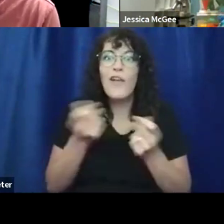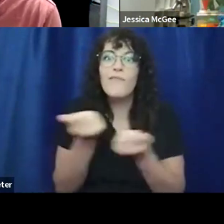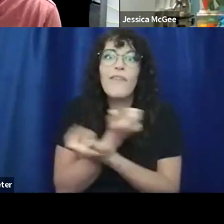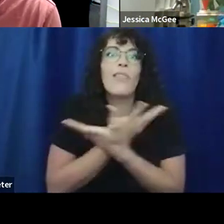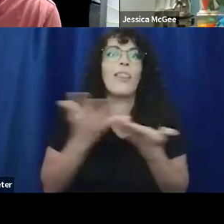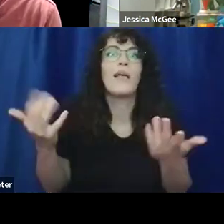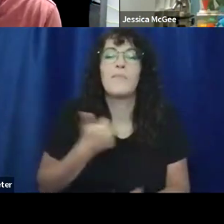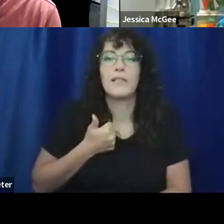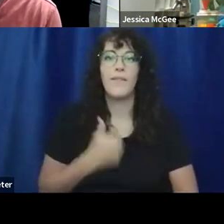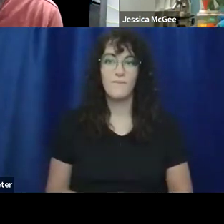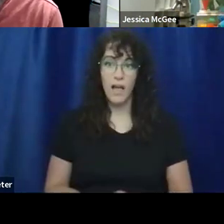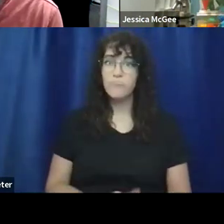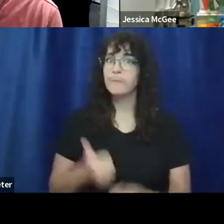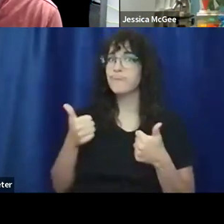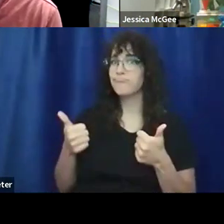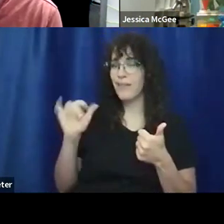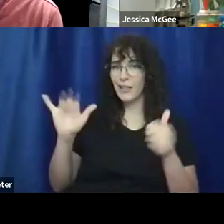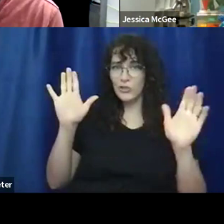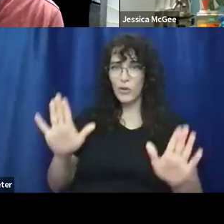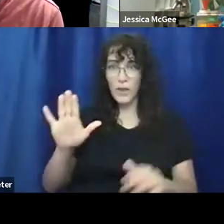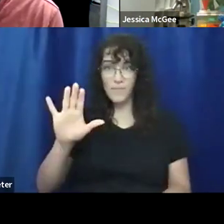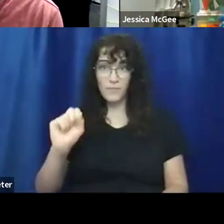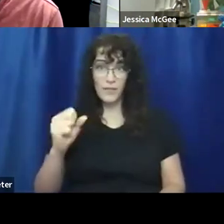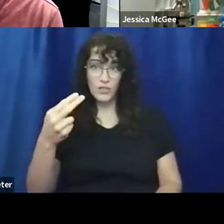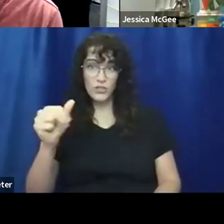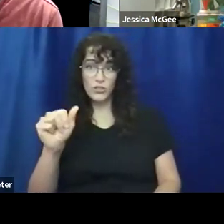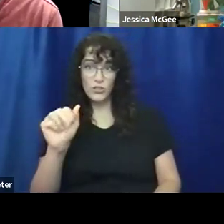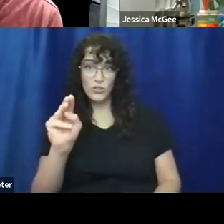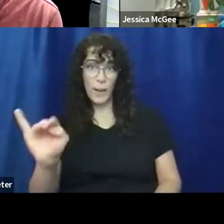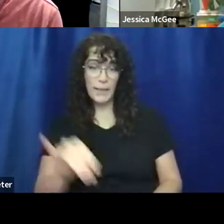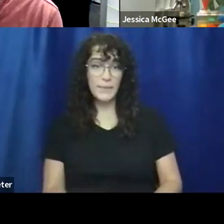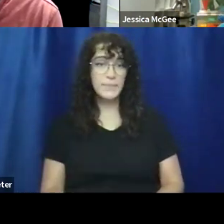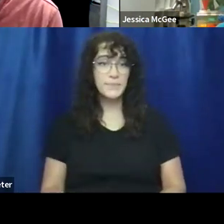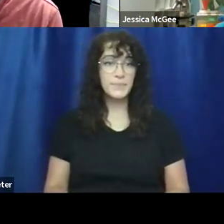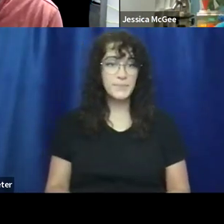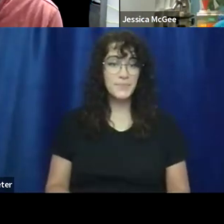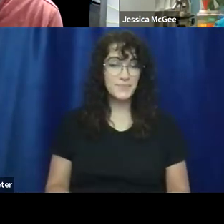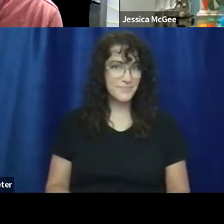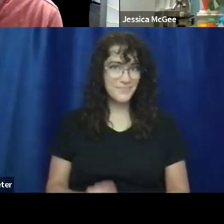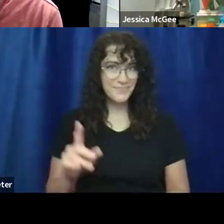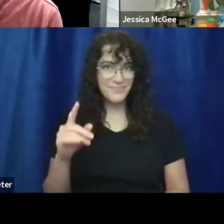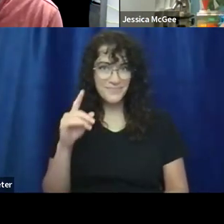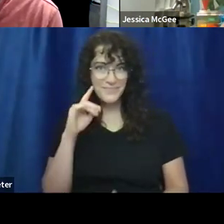Yeah. I think that's great. Uh, Shami. Uh, what's, um,